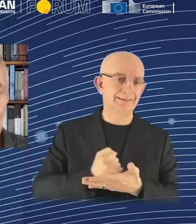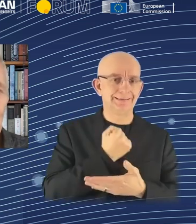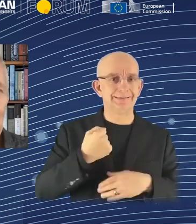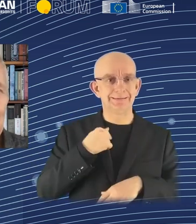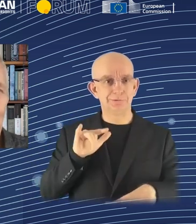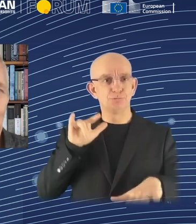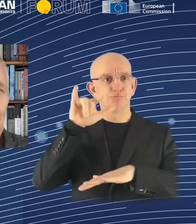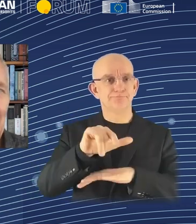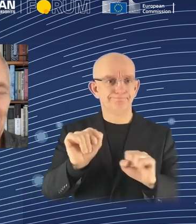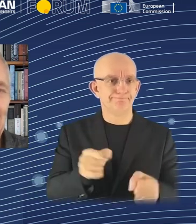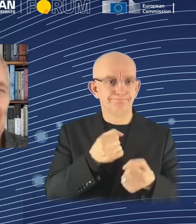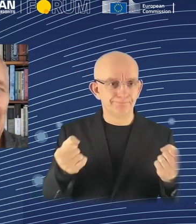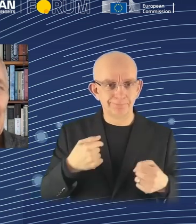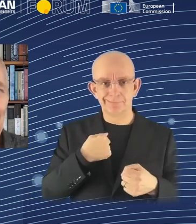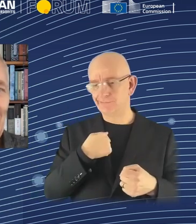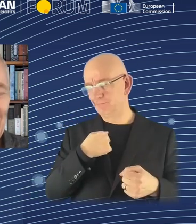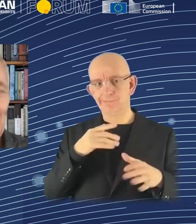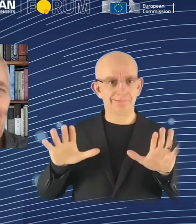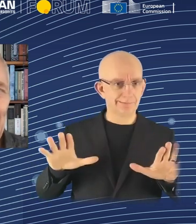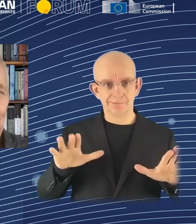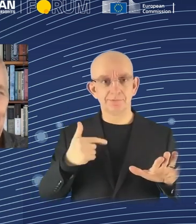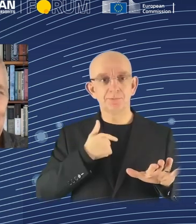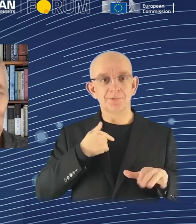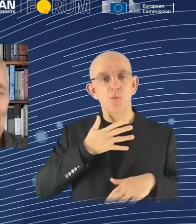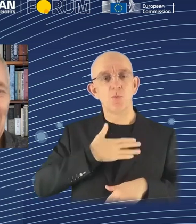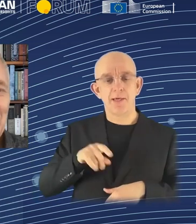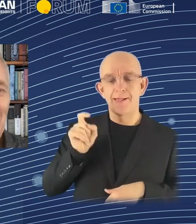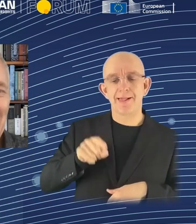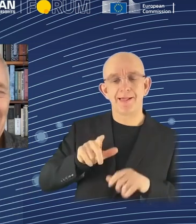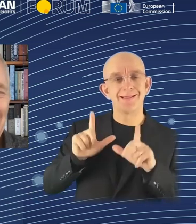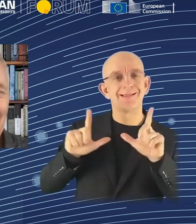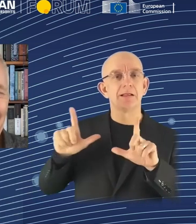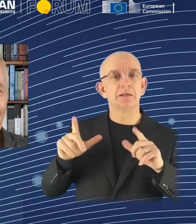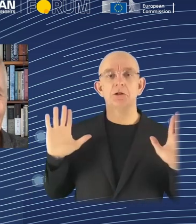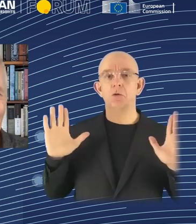my own slides. So I'm going to have to say next slide each time. So next slide.